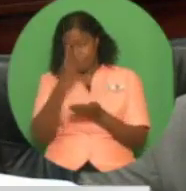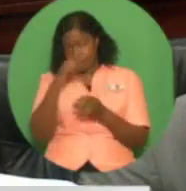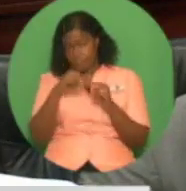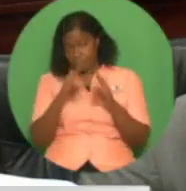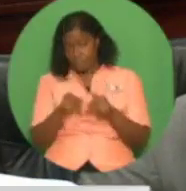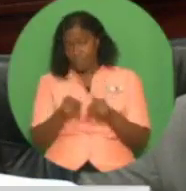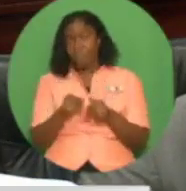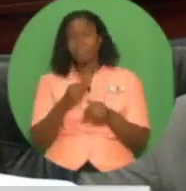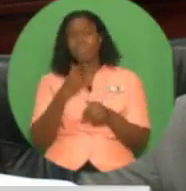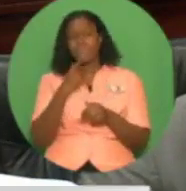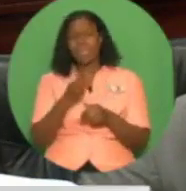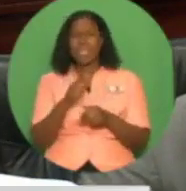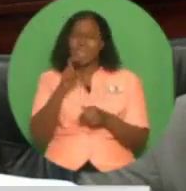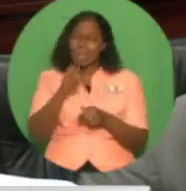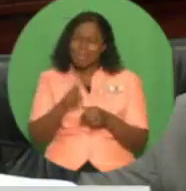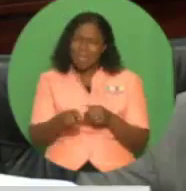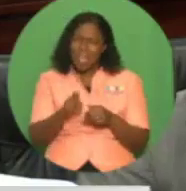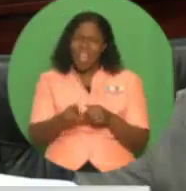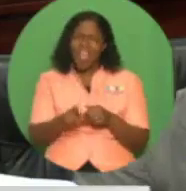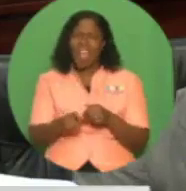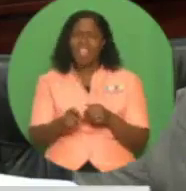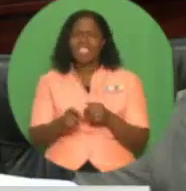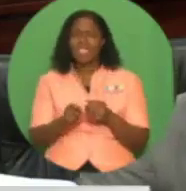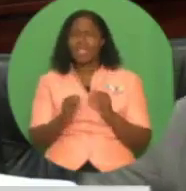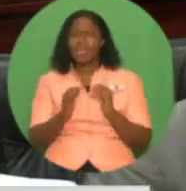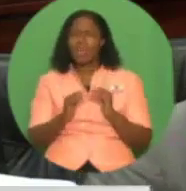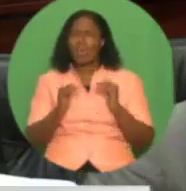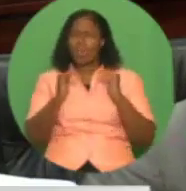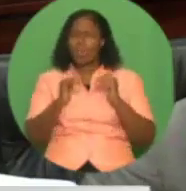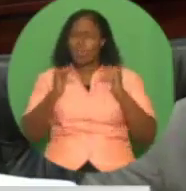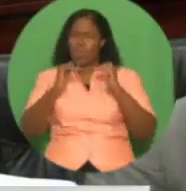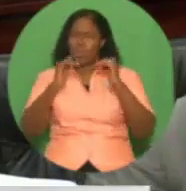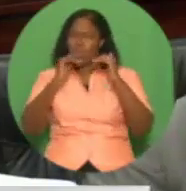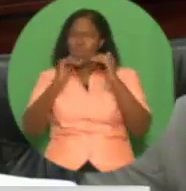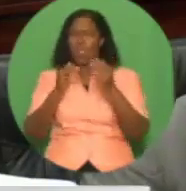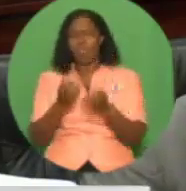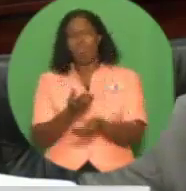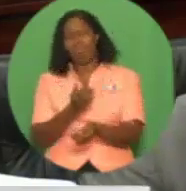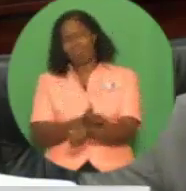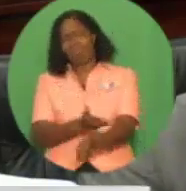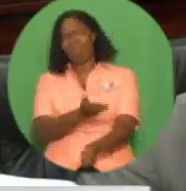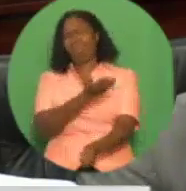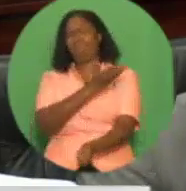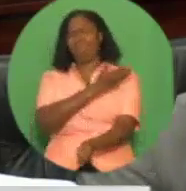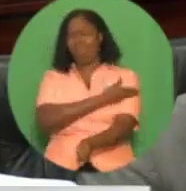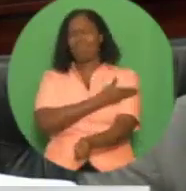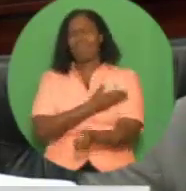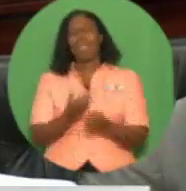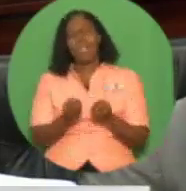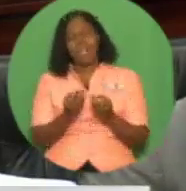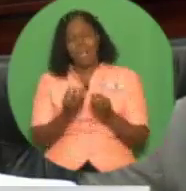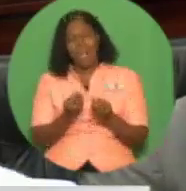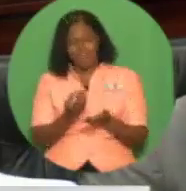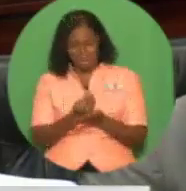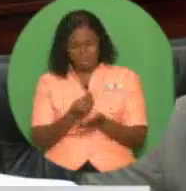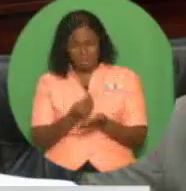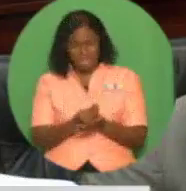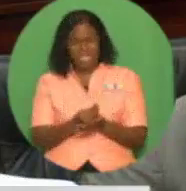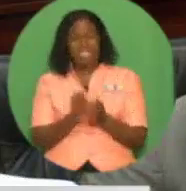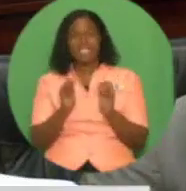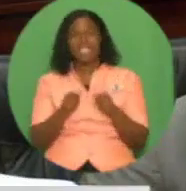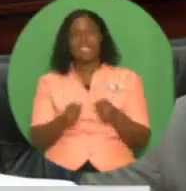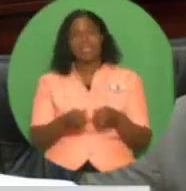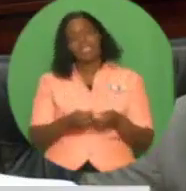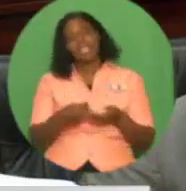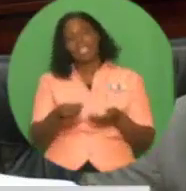deliver the existing portfolio of 6,000 units by the year 2020, and thereafter to deliver an annual amount of